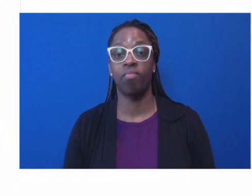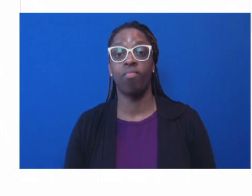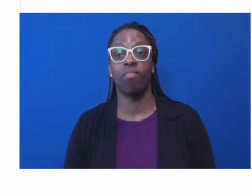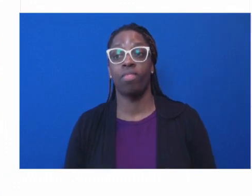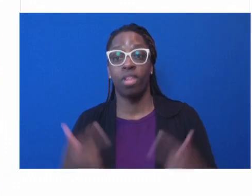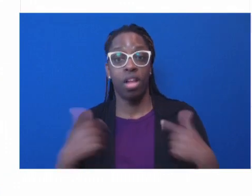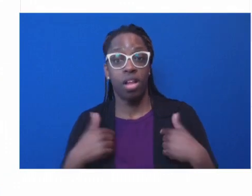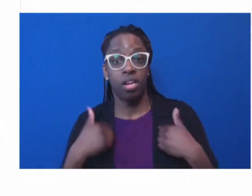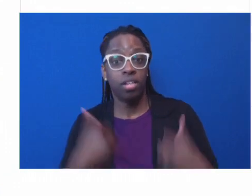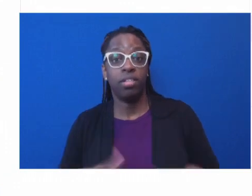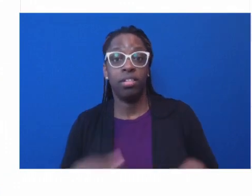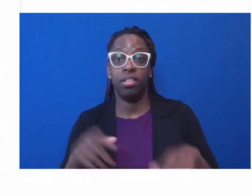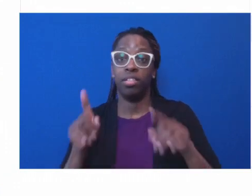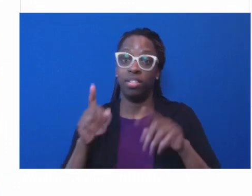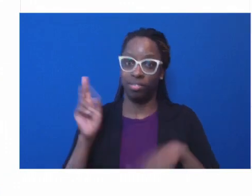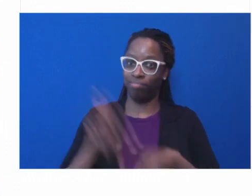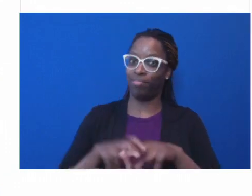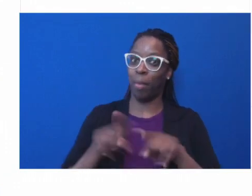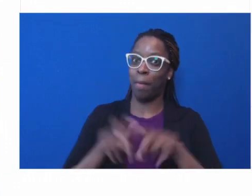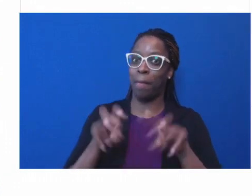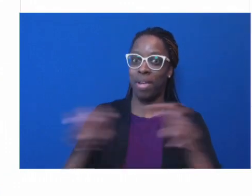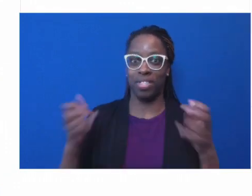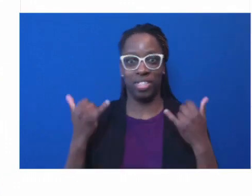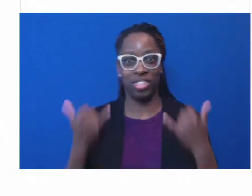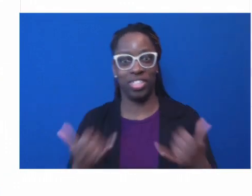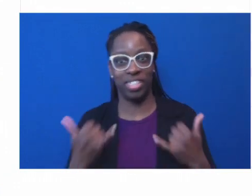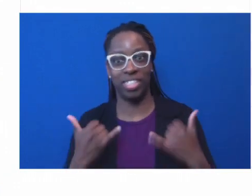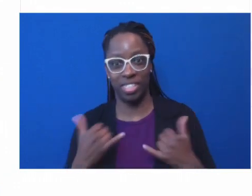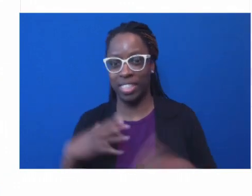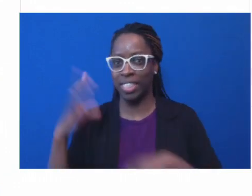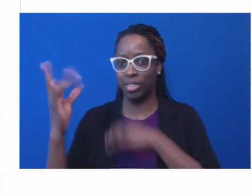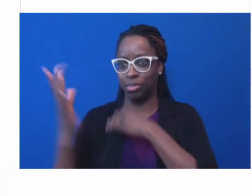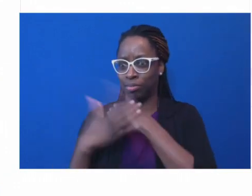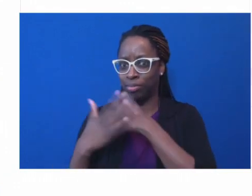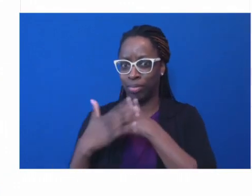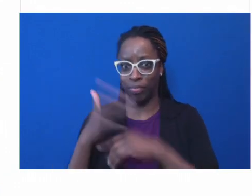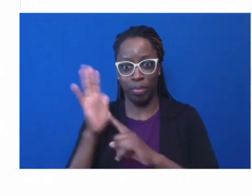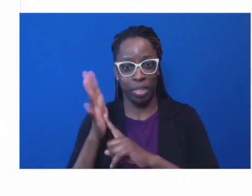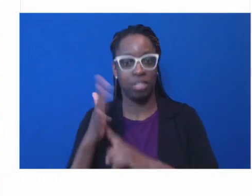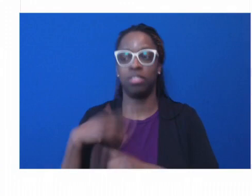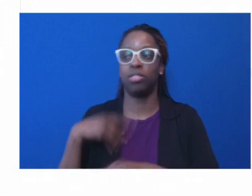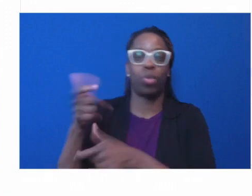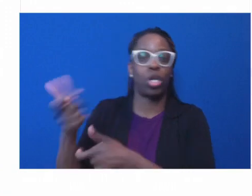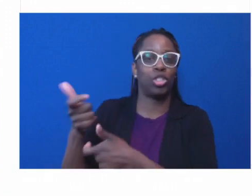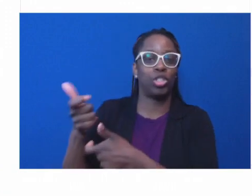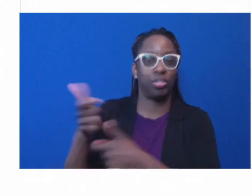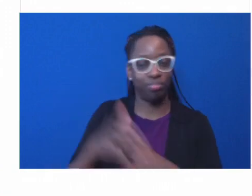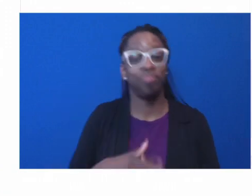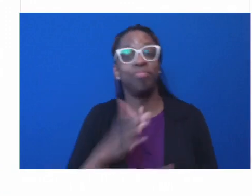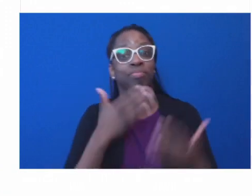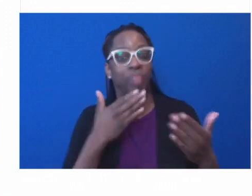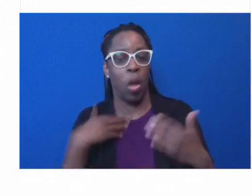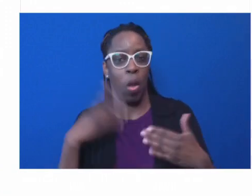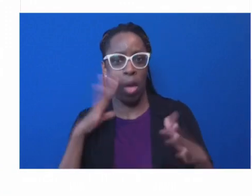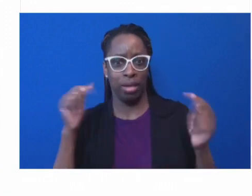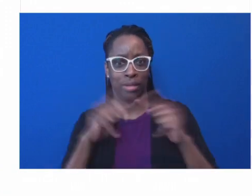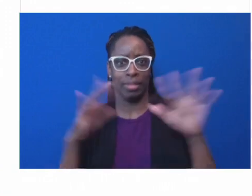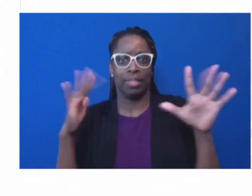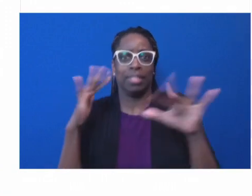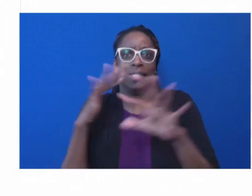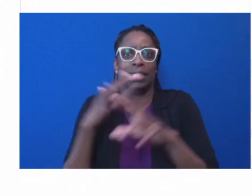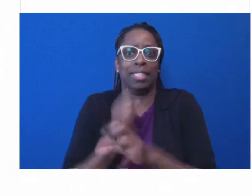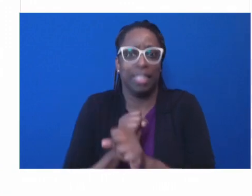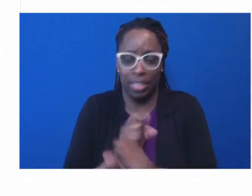we had the five minutes. I'm going to do my best to stay within that, and it's great to see everybody virtually, and